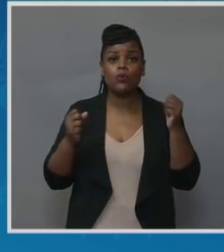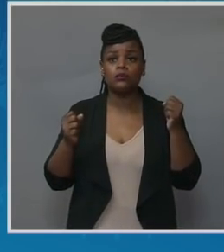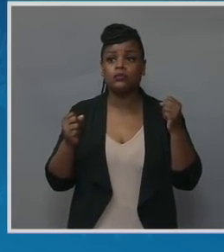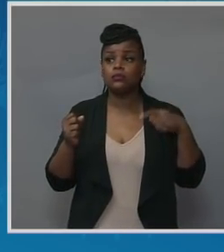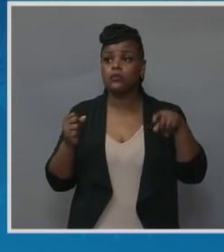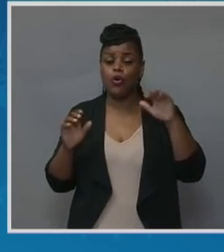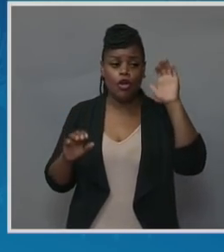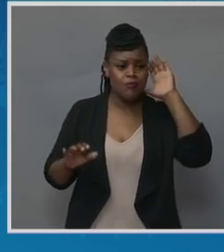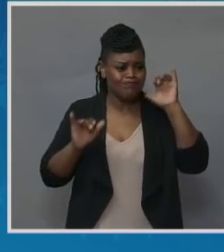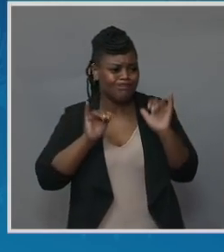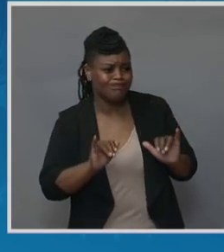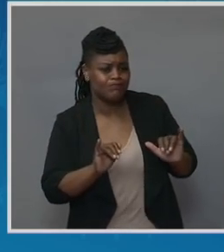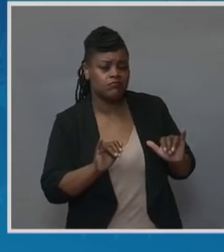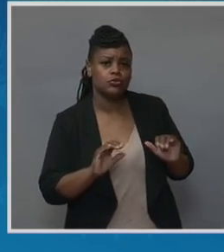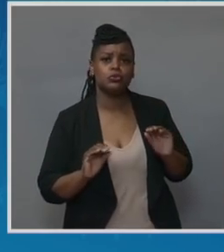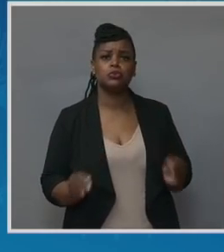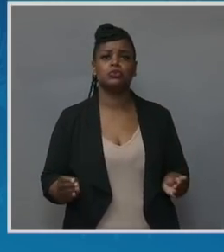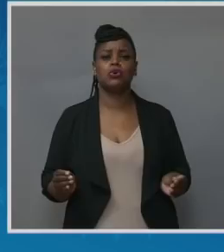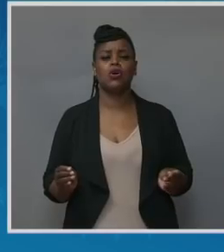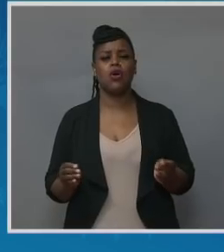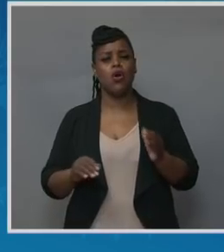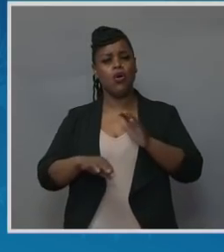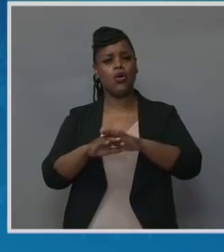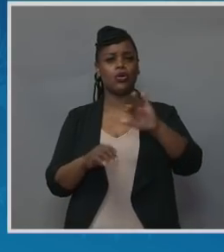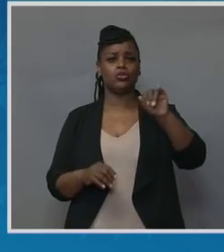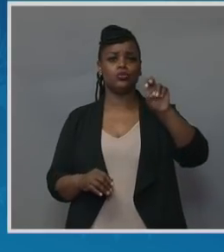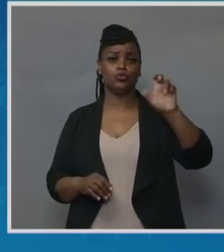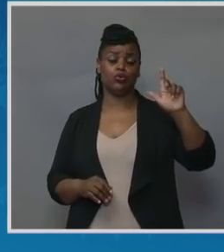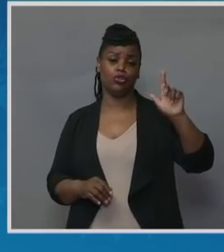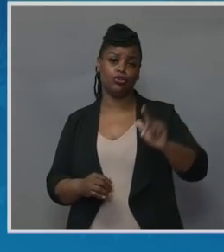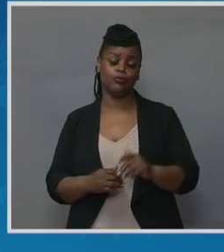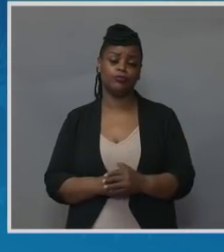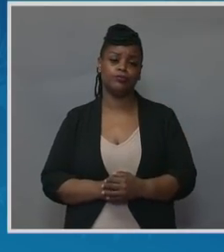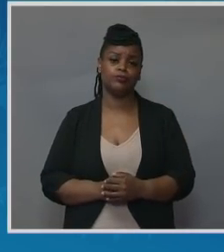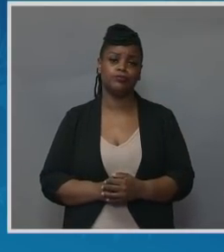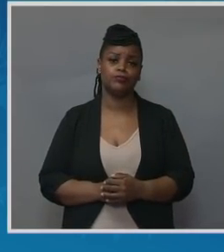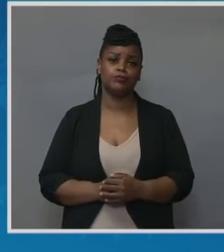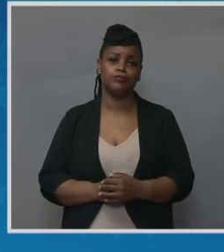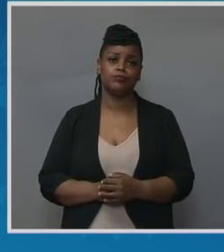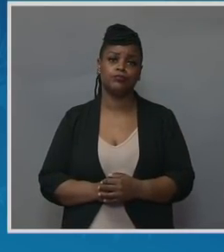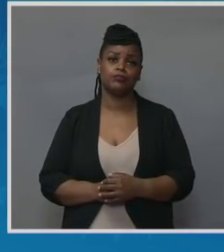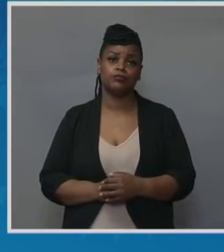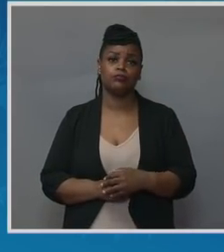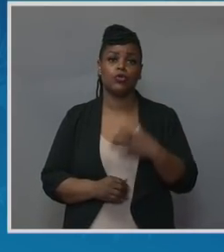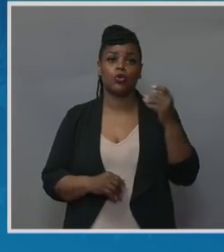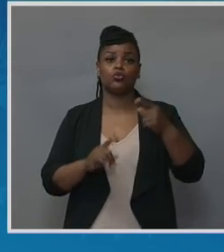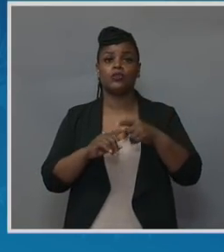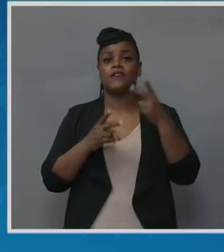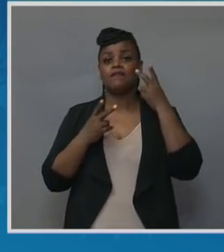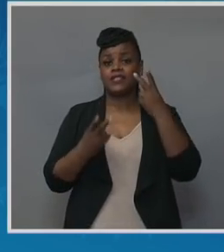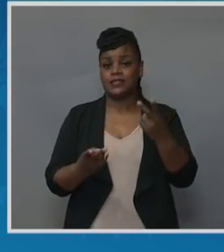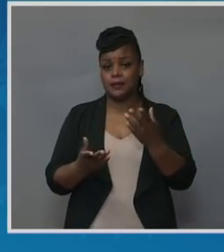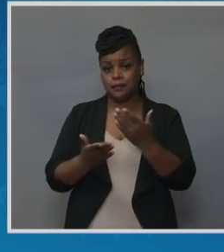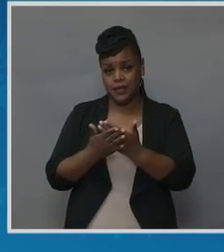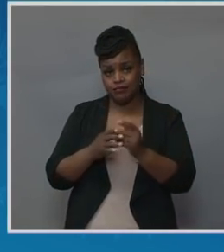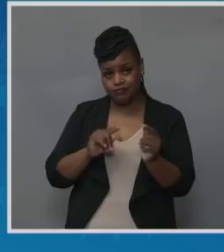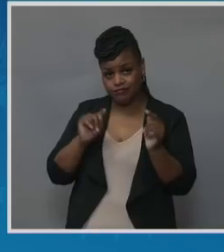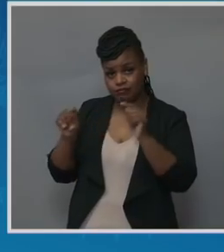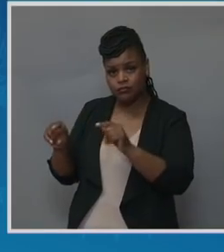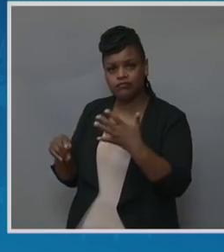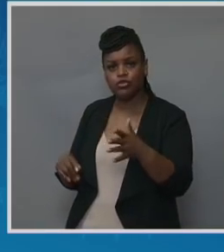On June 23rd, she was getting ready to visit the baby and she passed out again.